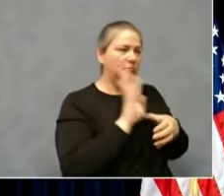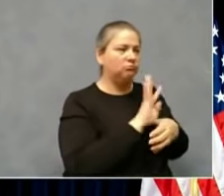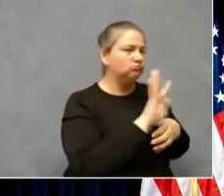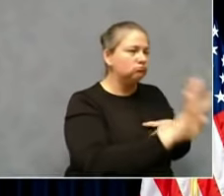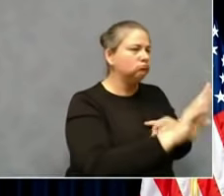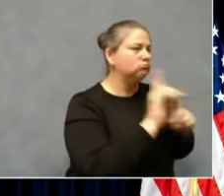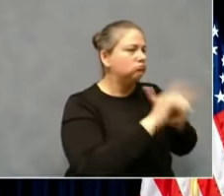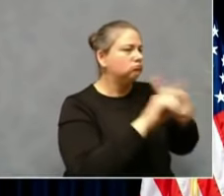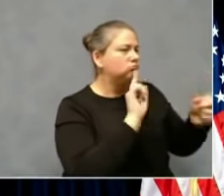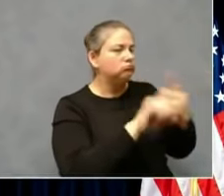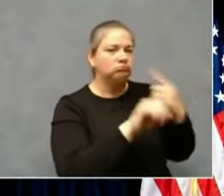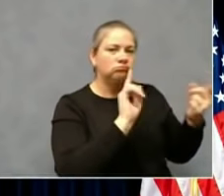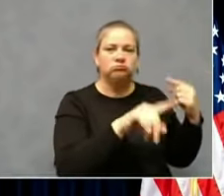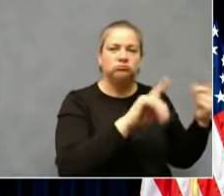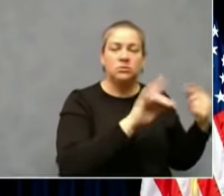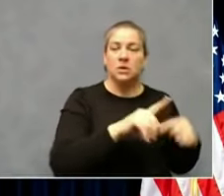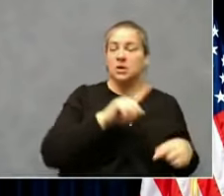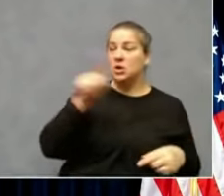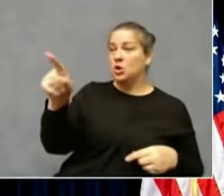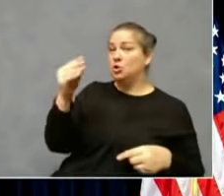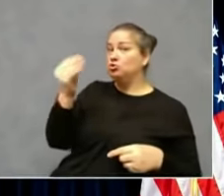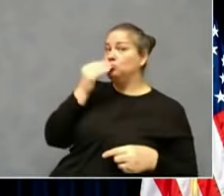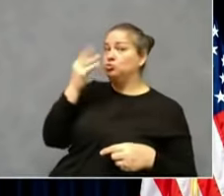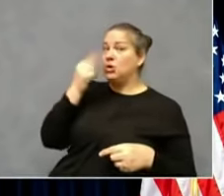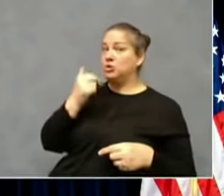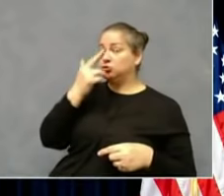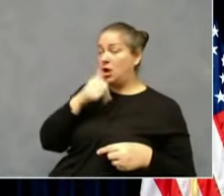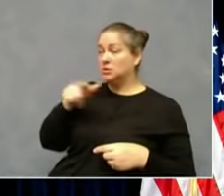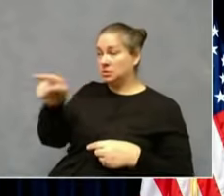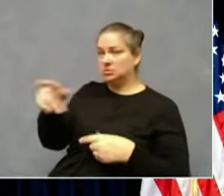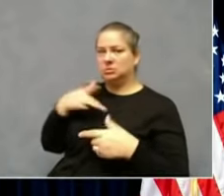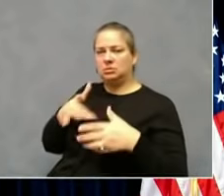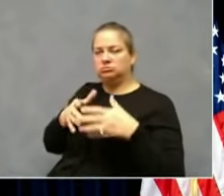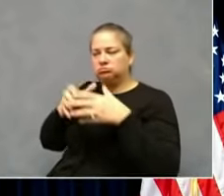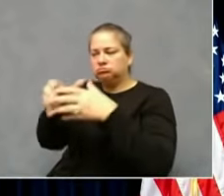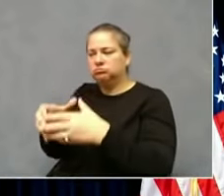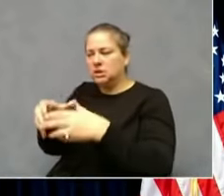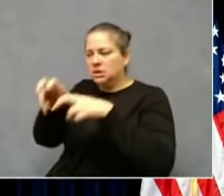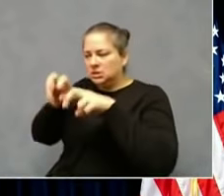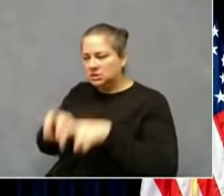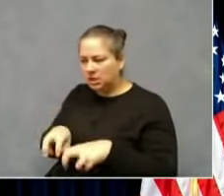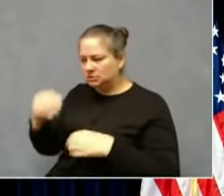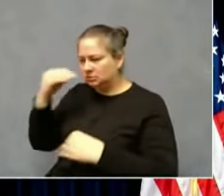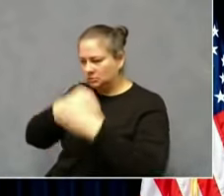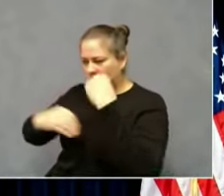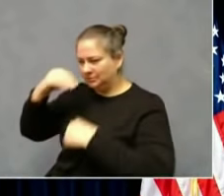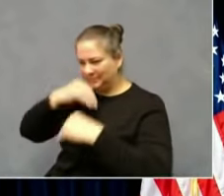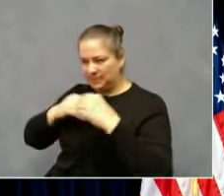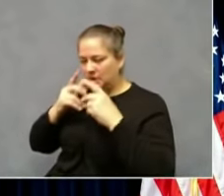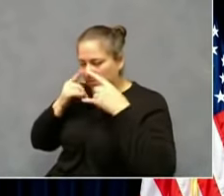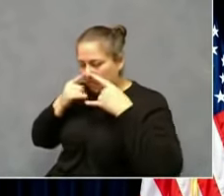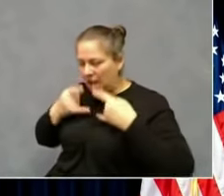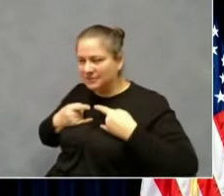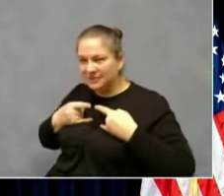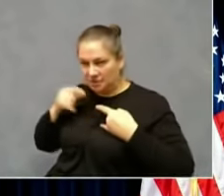can't be served indoor at these places. They'll have to live with those same restrictions as well. Josh James